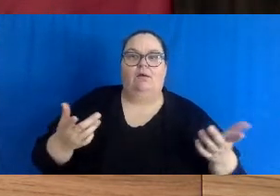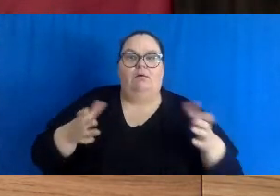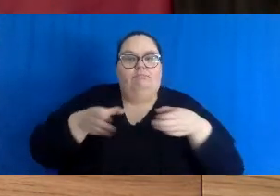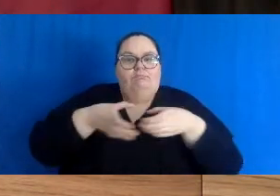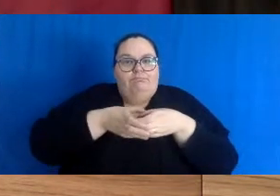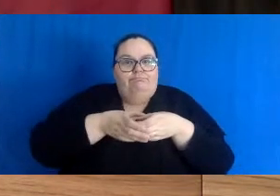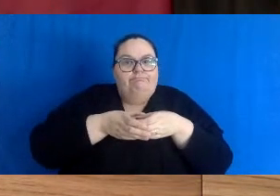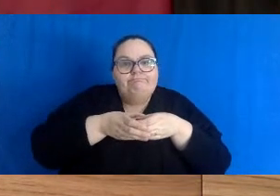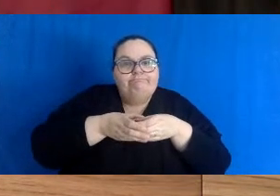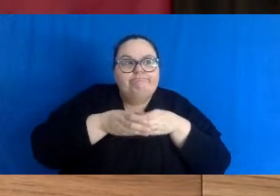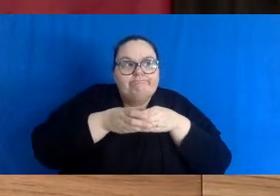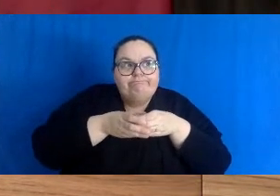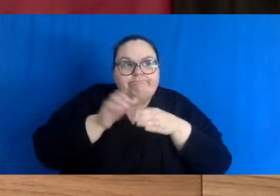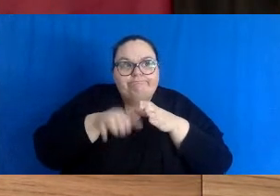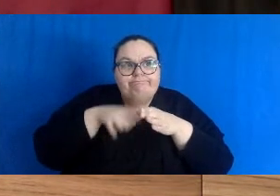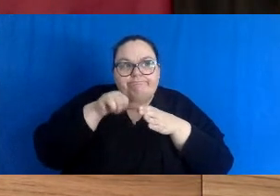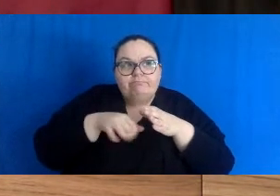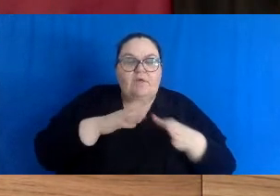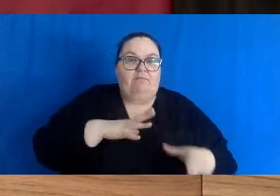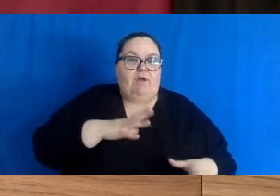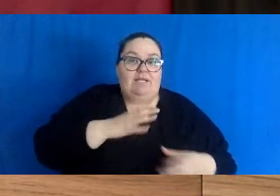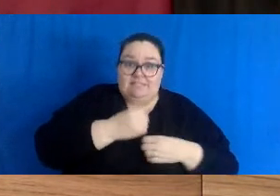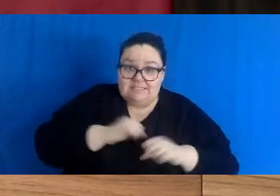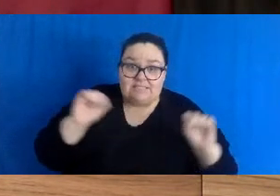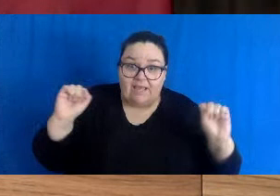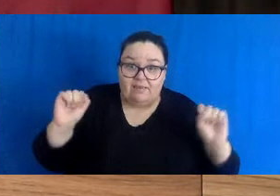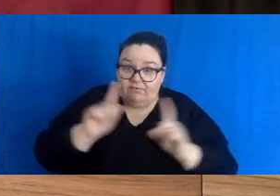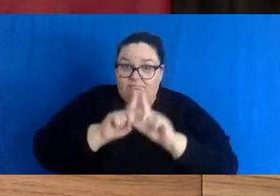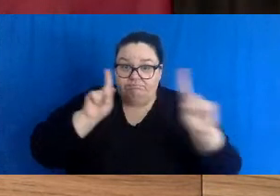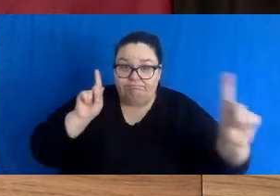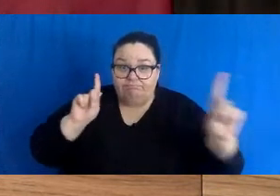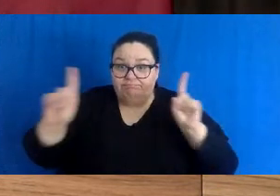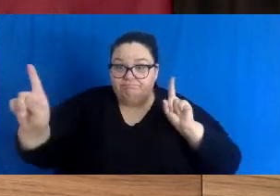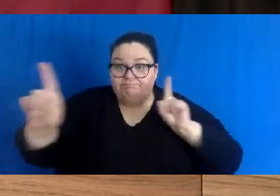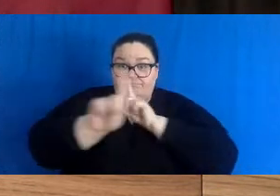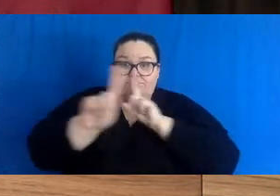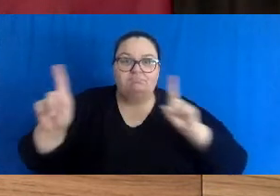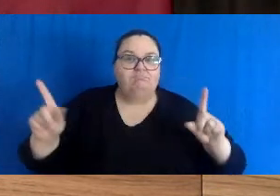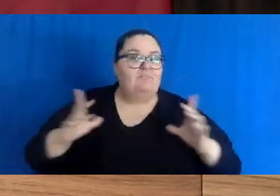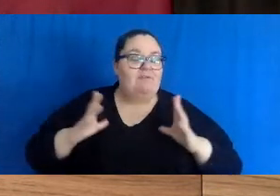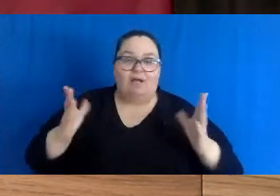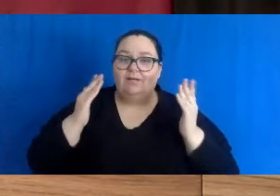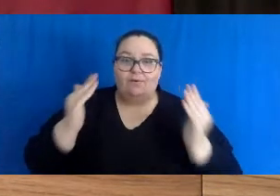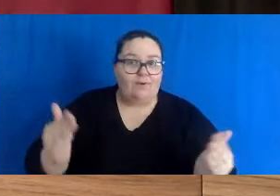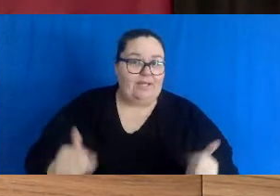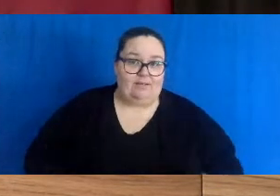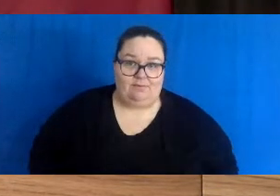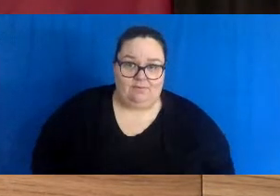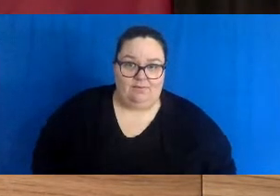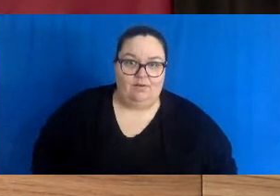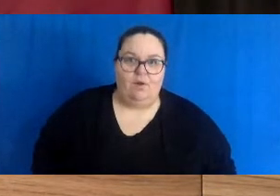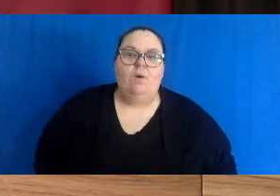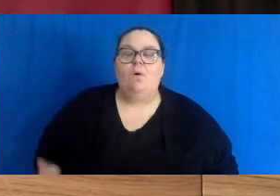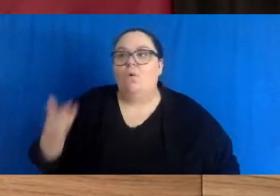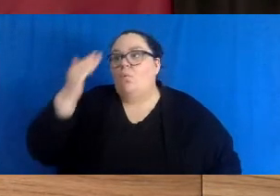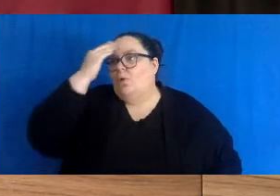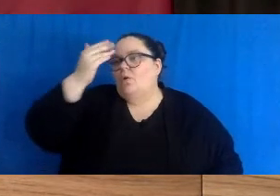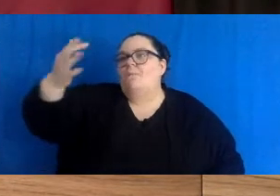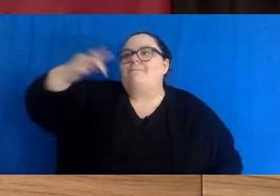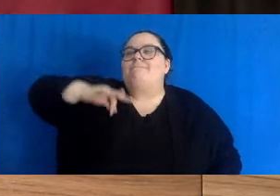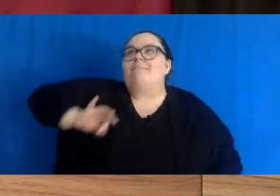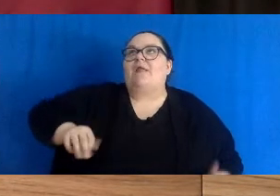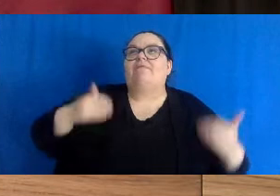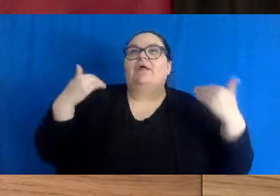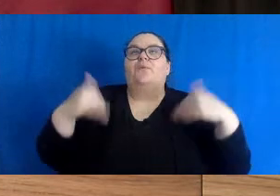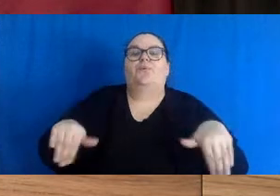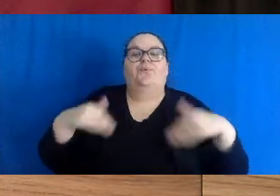great. And if you can safely distance from others who are outside your bubble, great. And we know that this goes a very long way in